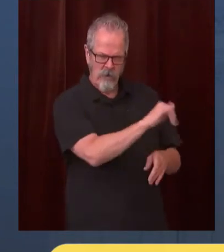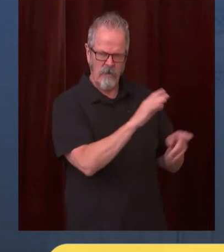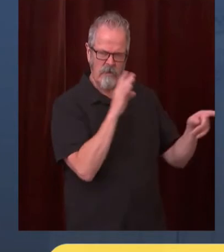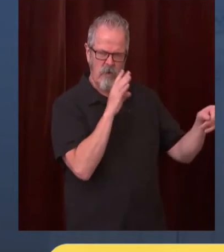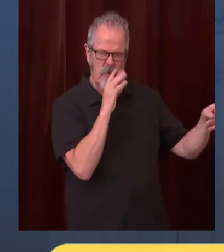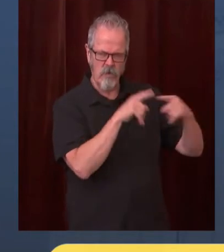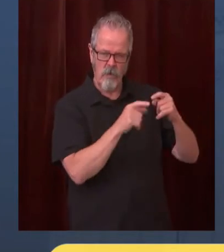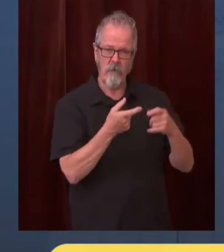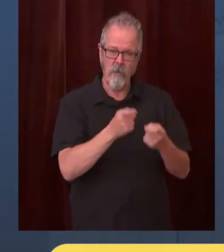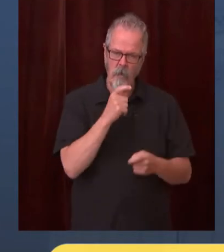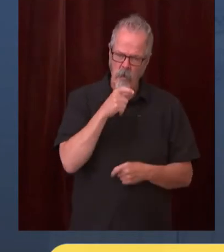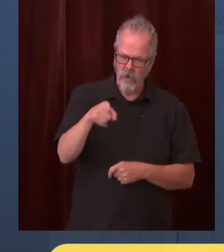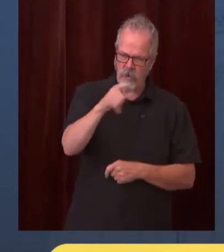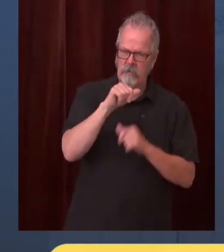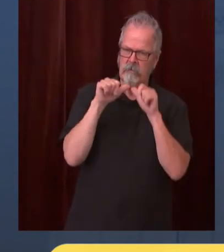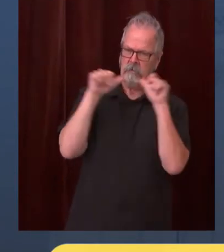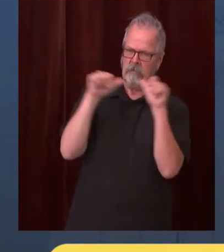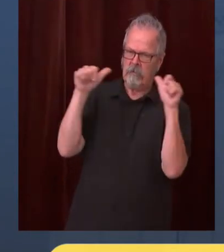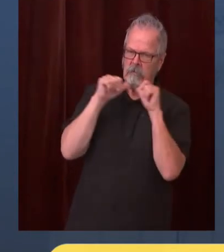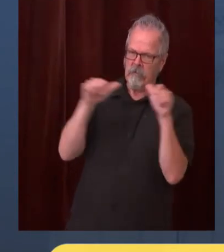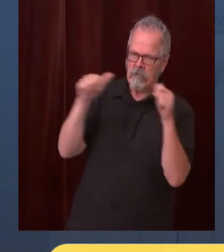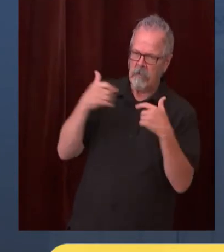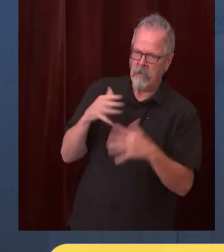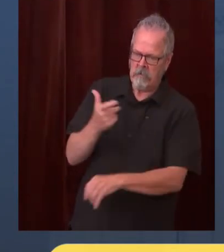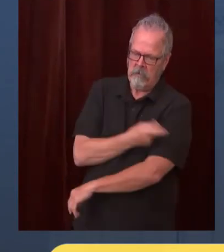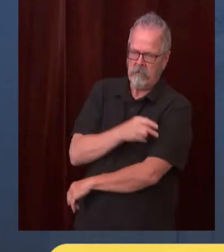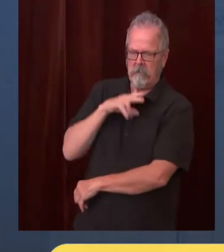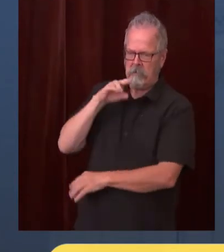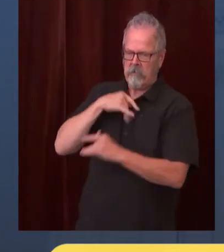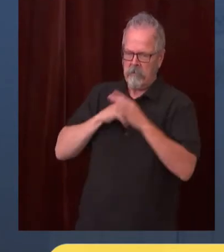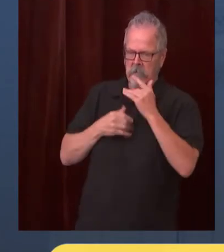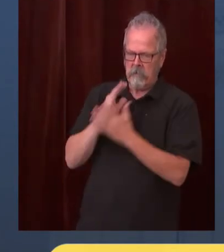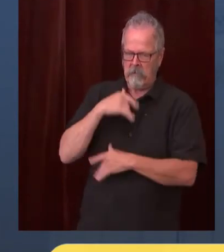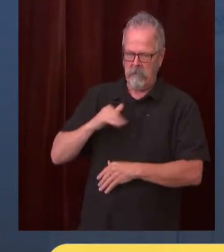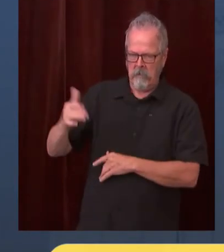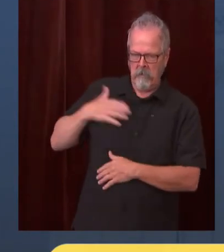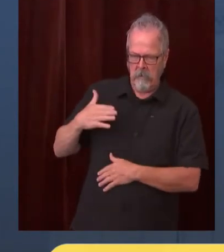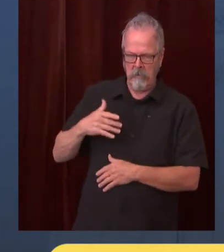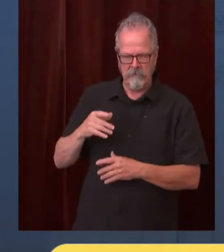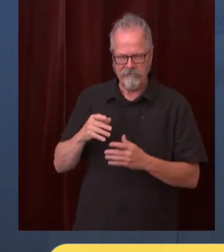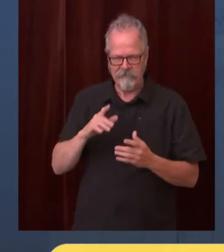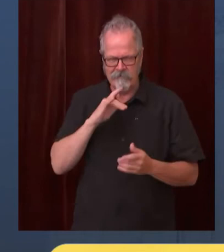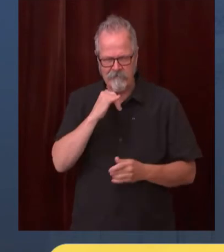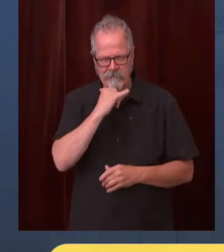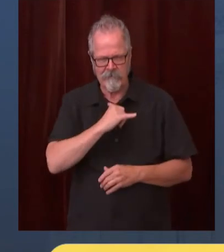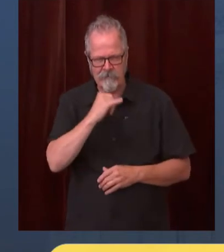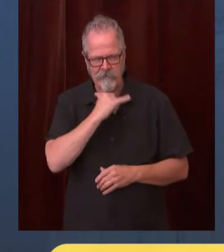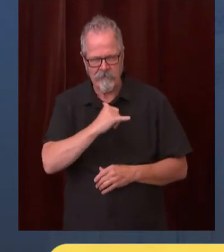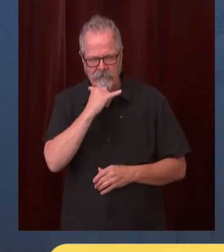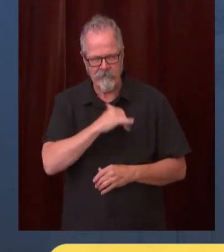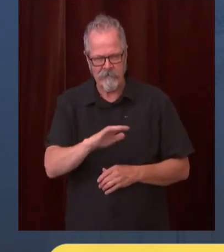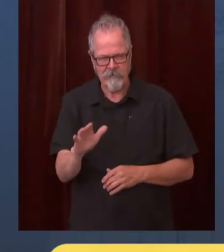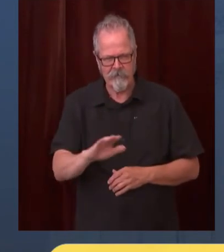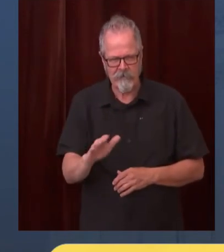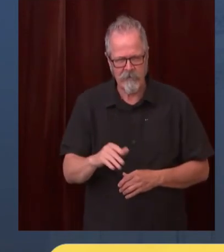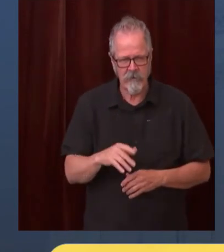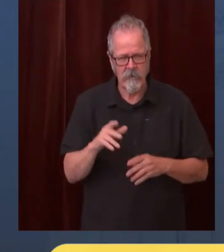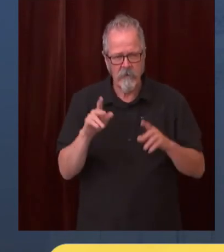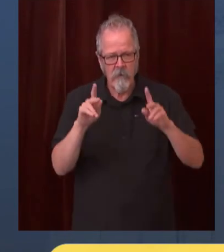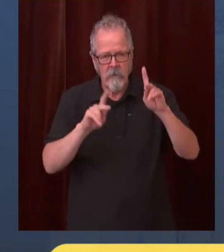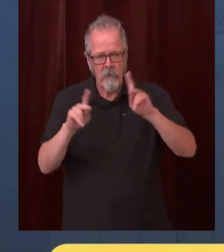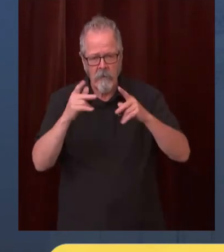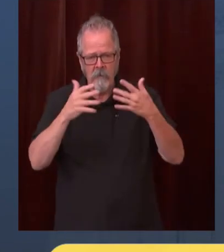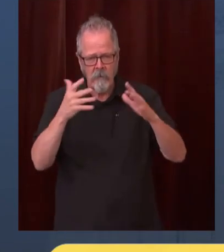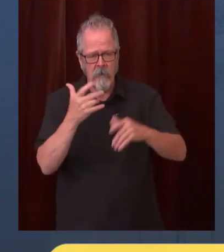you there's a lot of frustration by those who are vaccinated that they have to bear the burden of